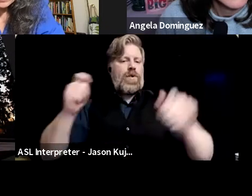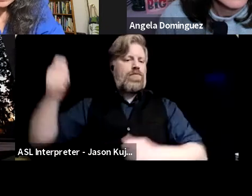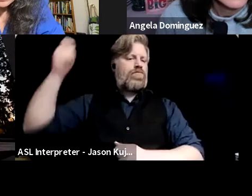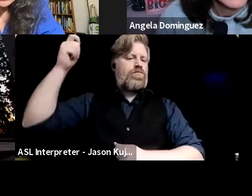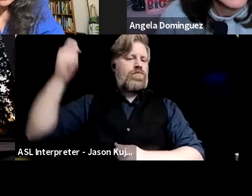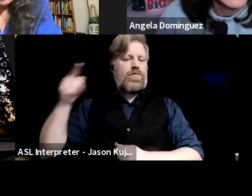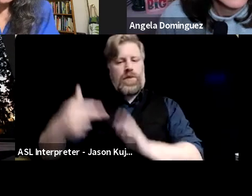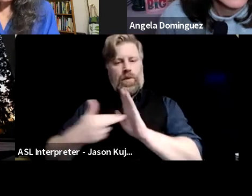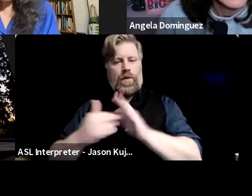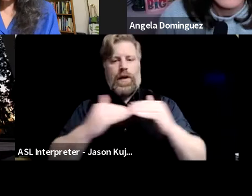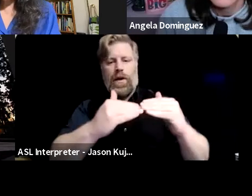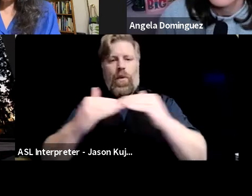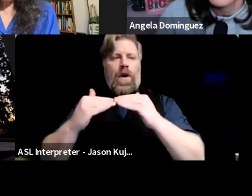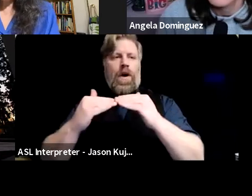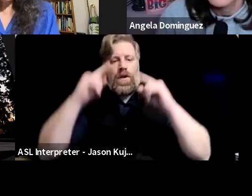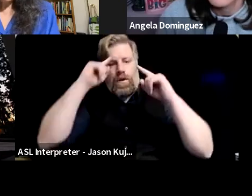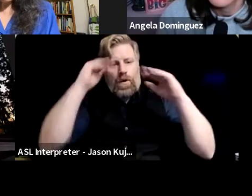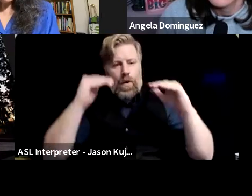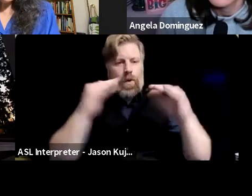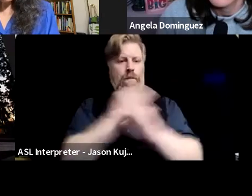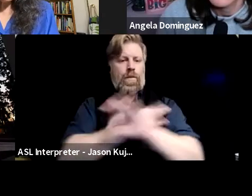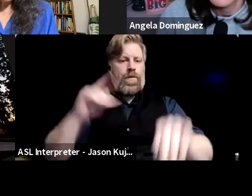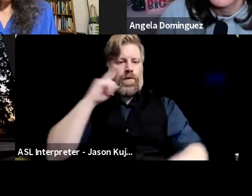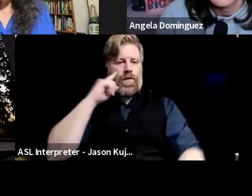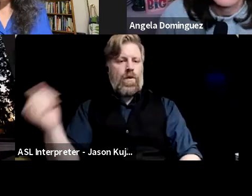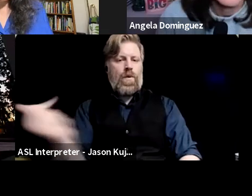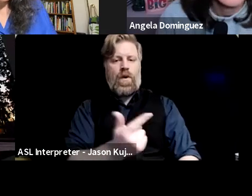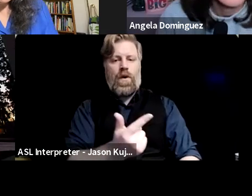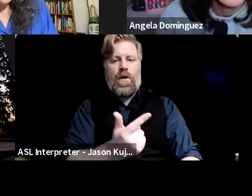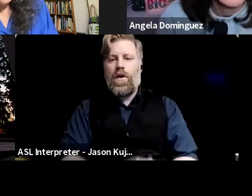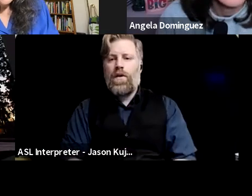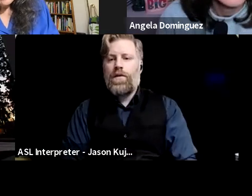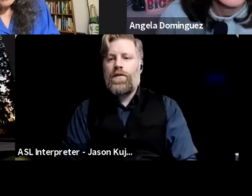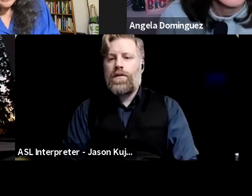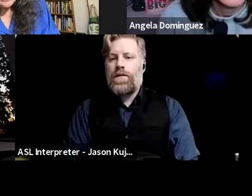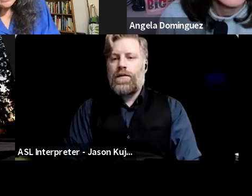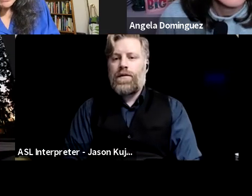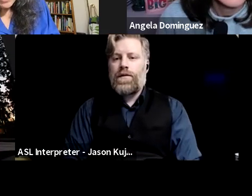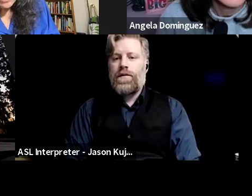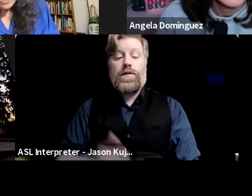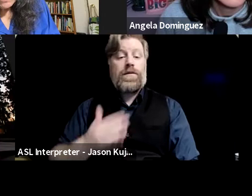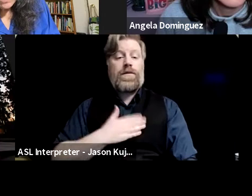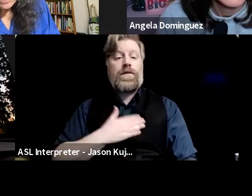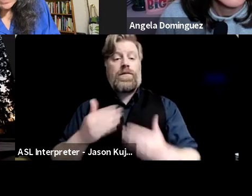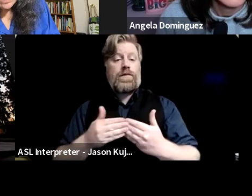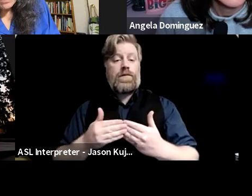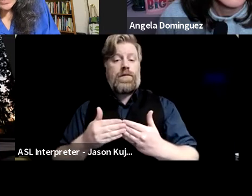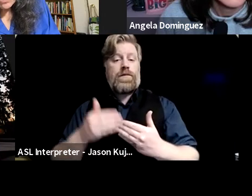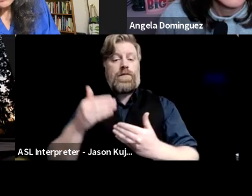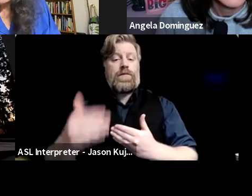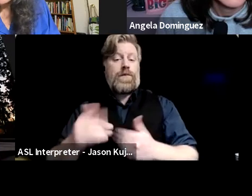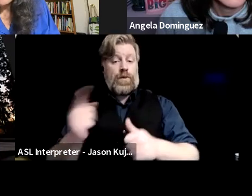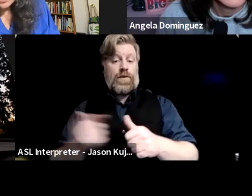and, and hope and freedom for all. And, um, my next first novel is